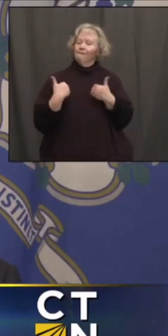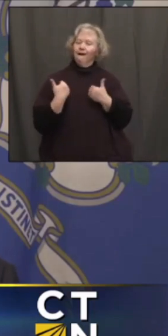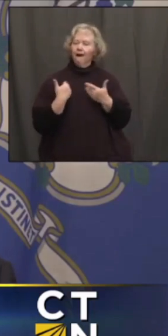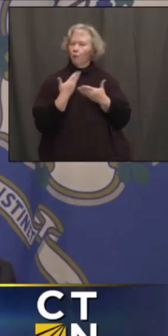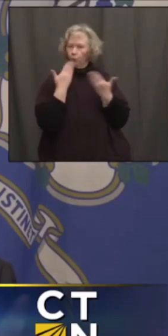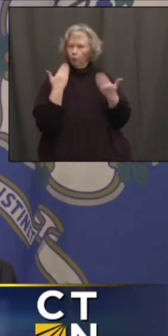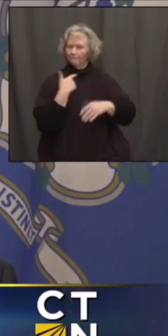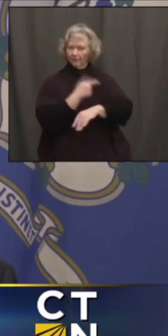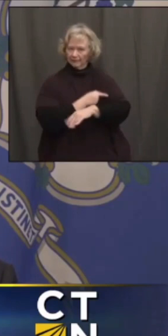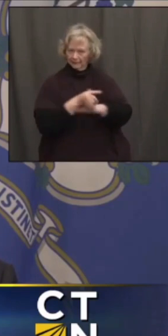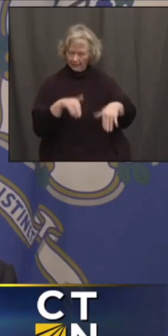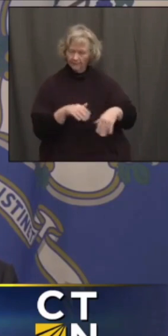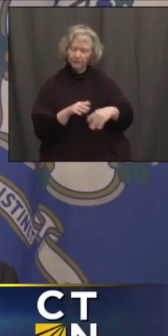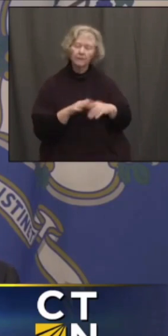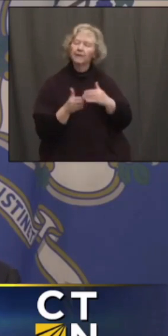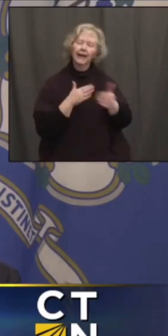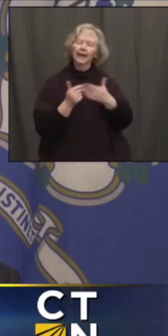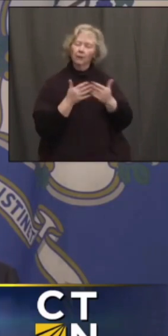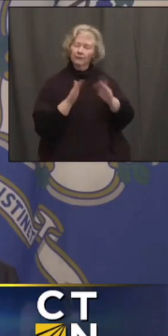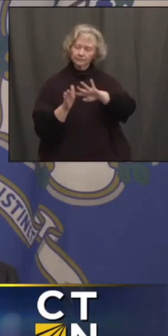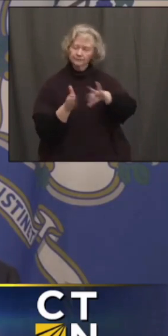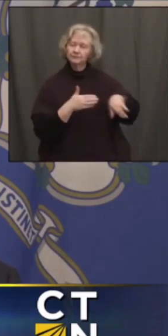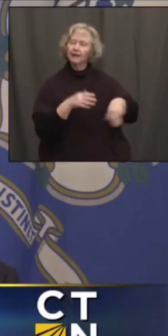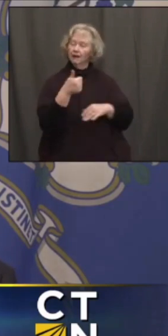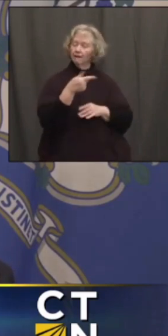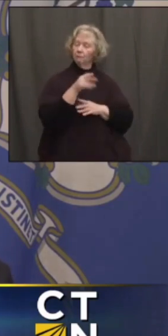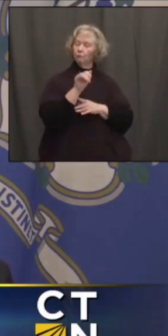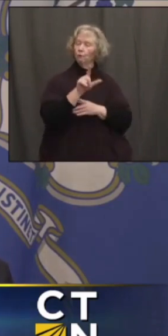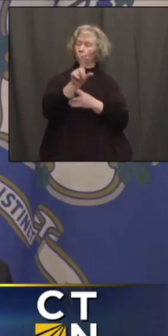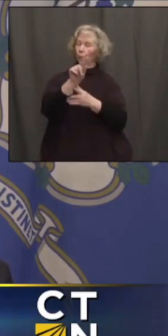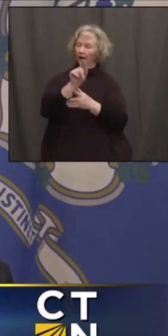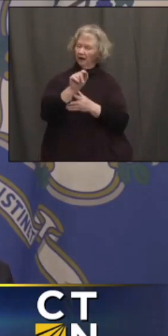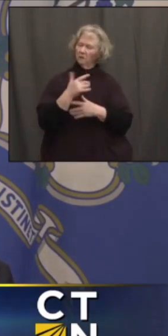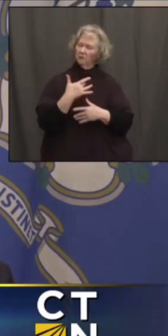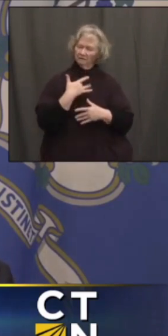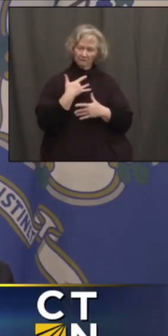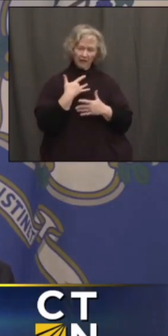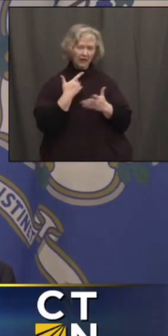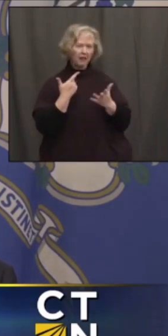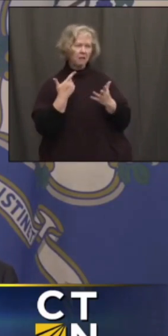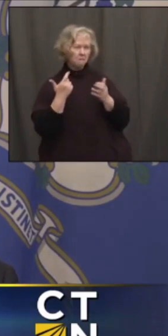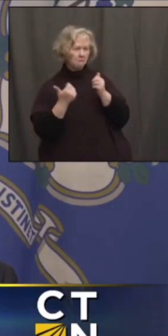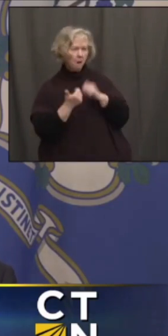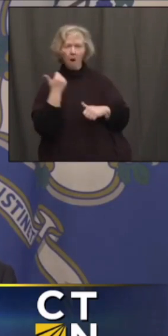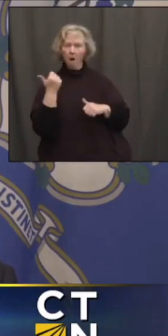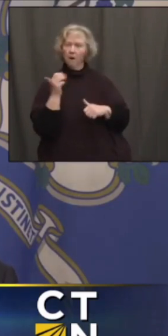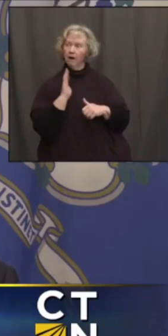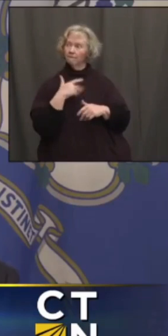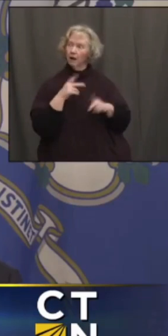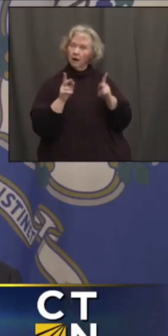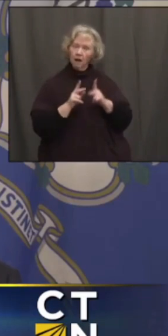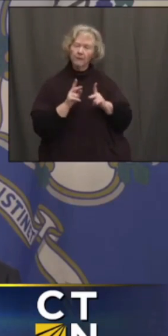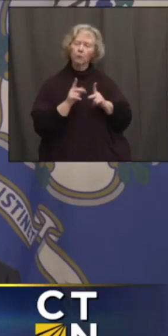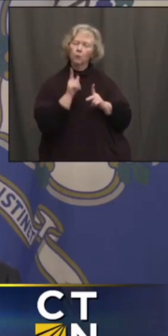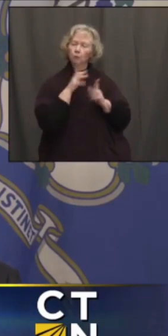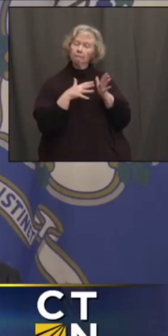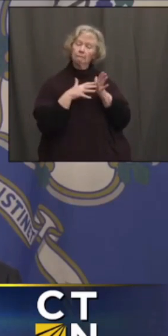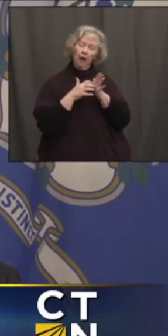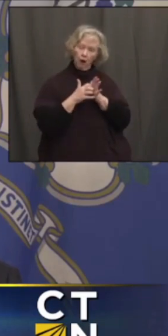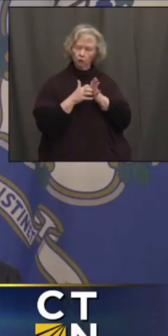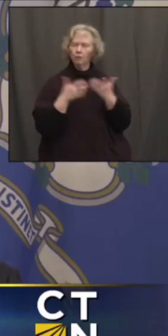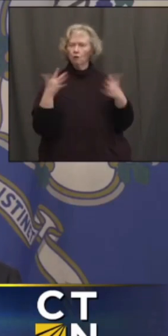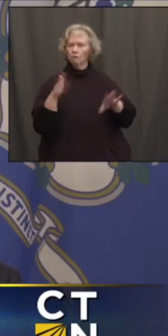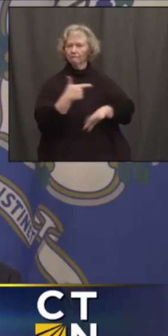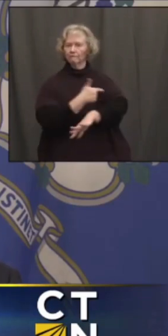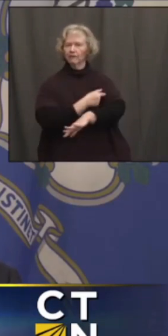Look, April 20th is the date that we said we thought we'd have most of our people vaccinated, at most of the most vulnerable vaccinated.